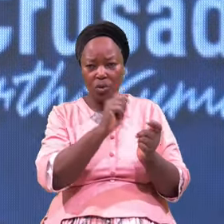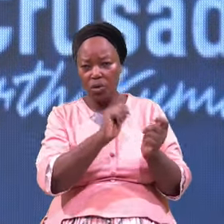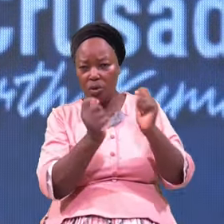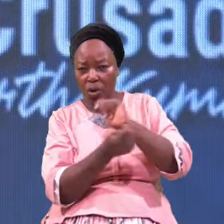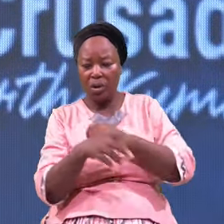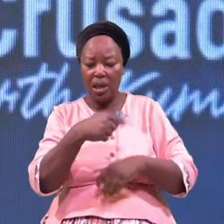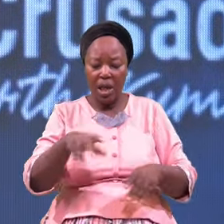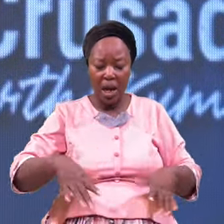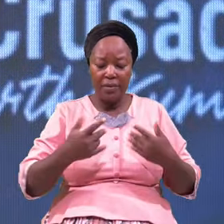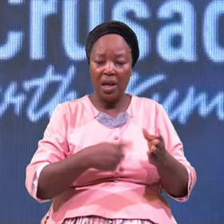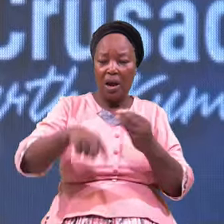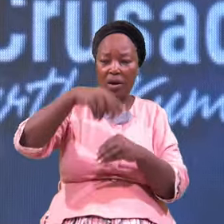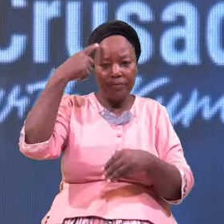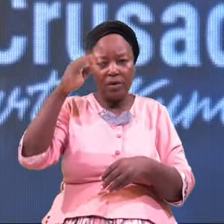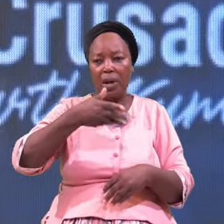Around For the Better